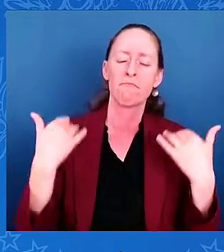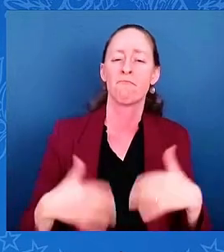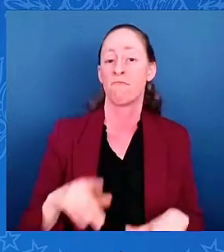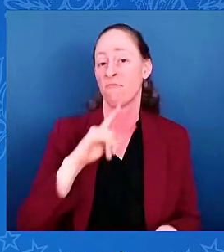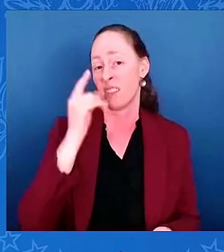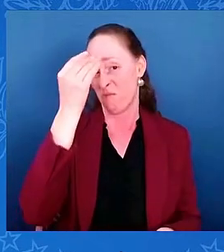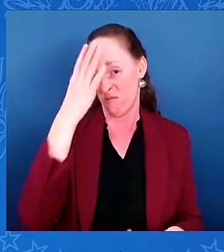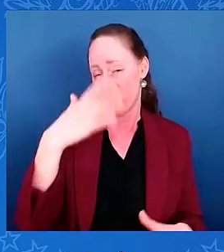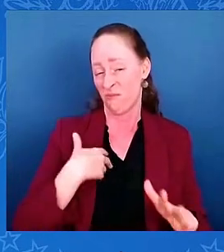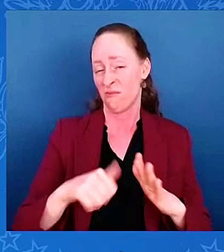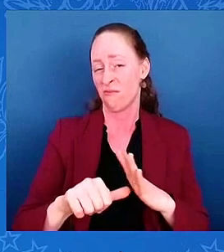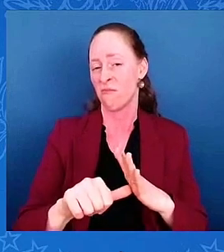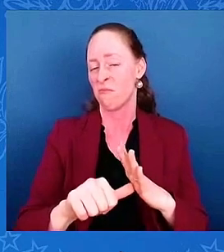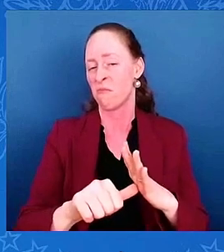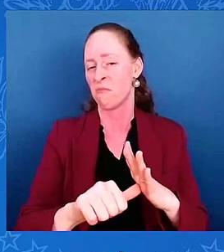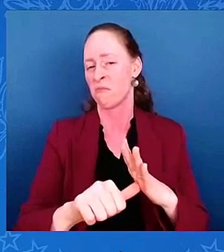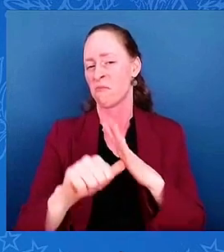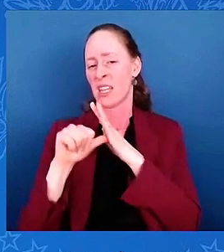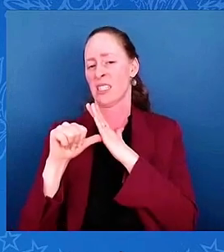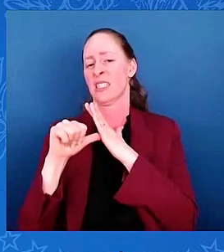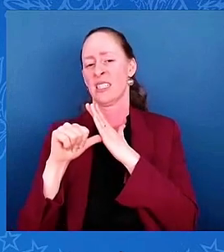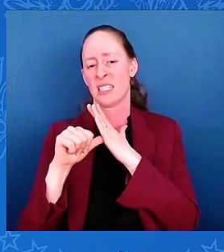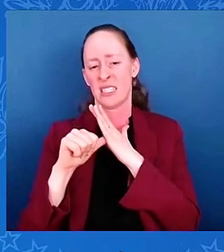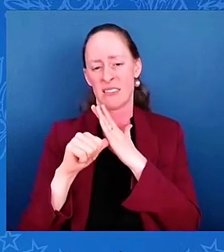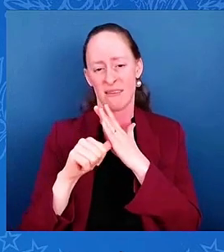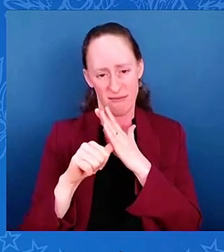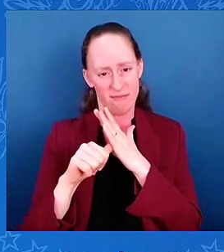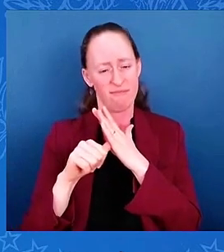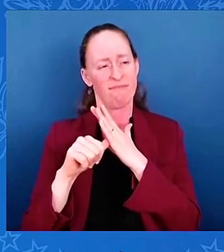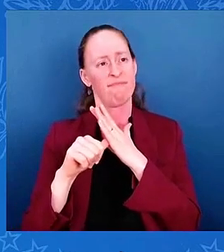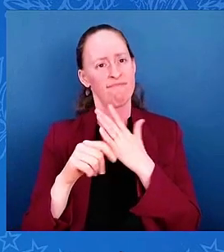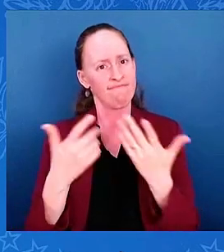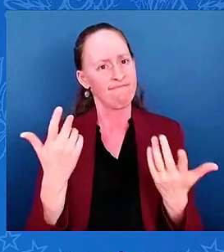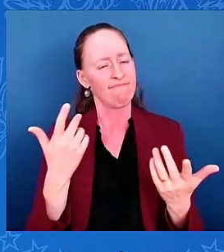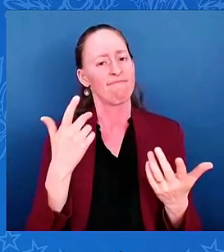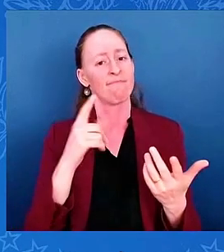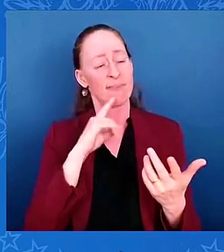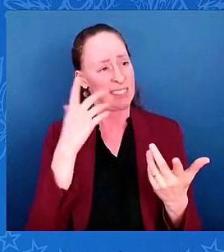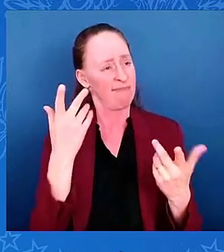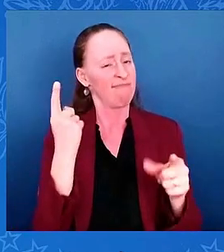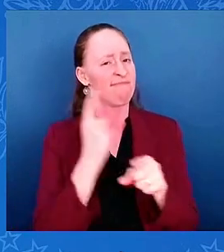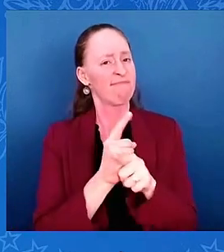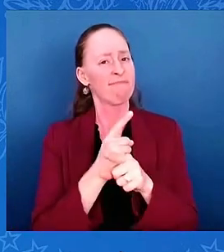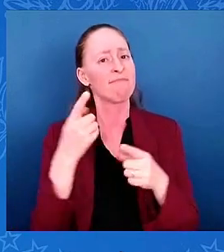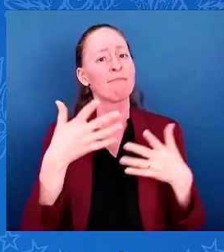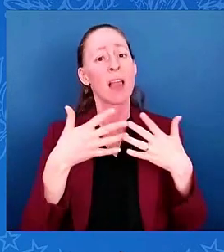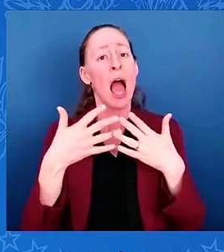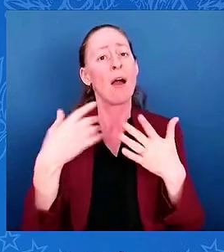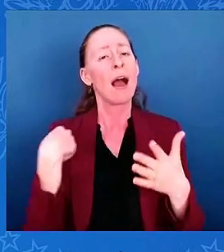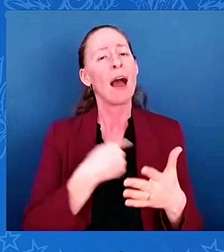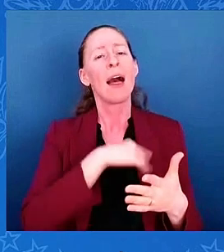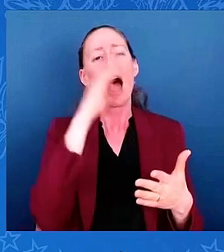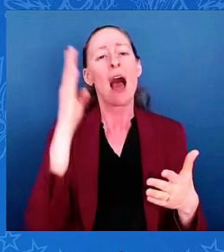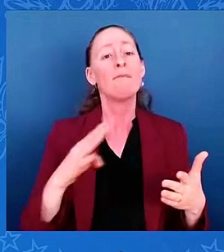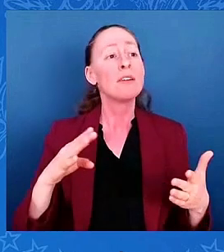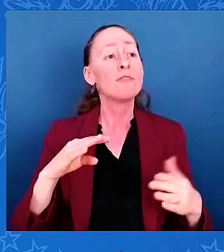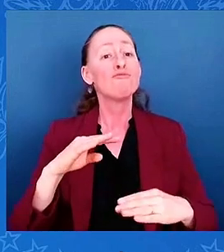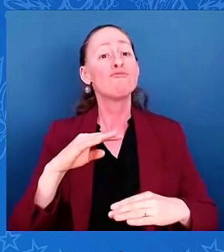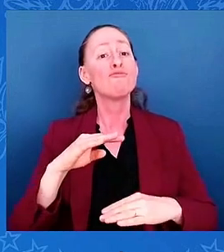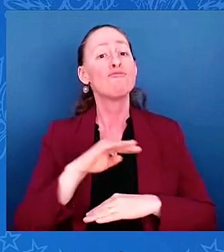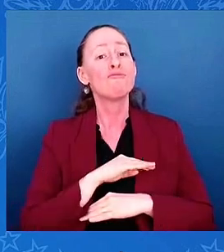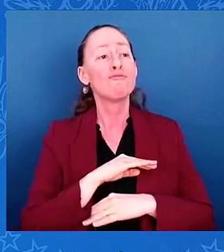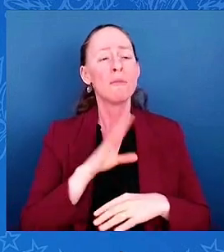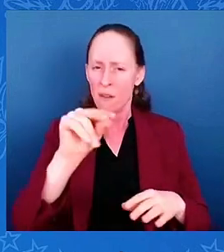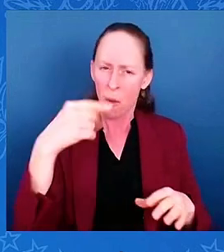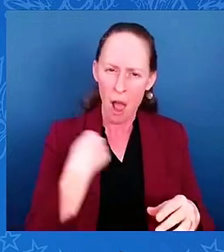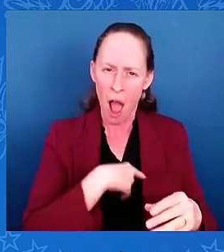We're a great nation because we're good people. We never give up. We look out for one another. We leave no one behind. That's